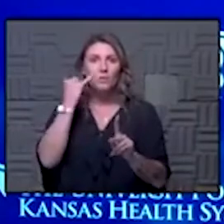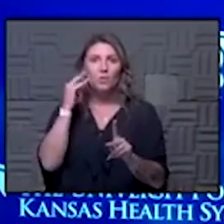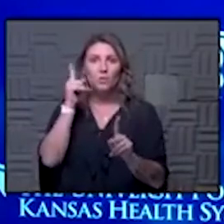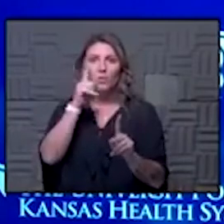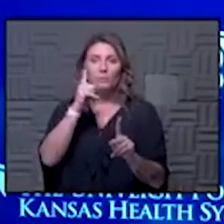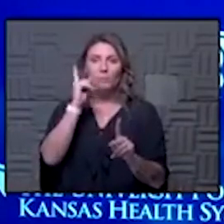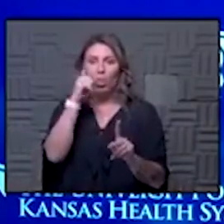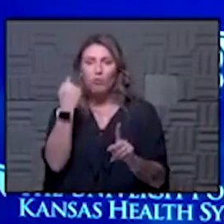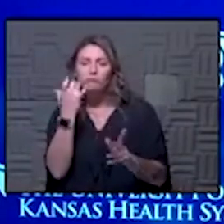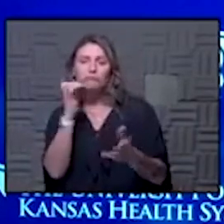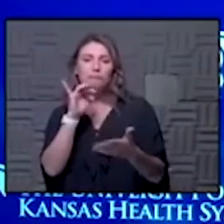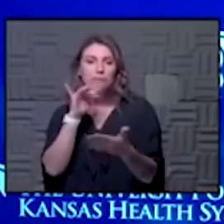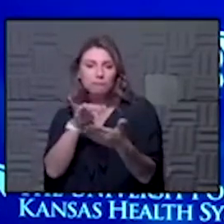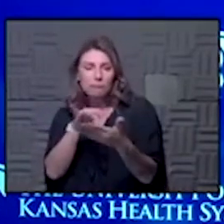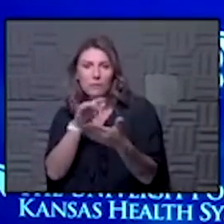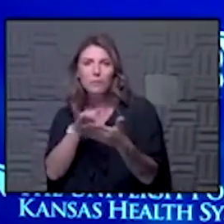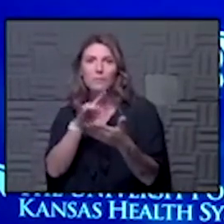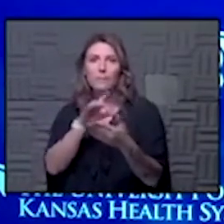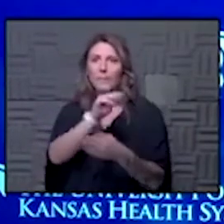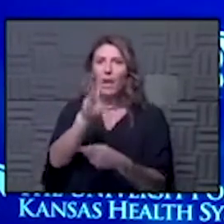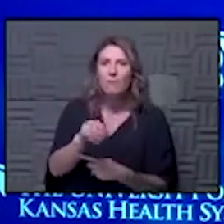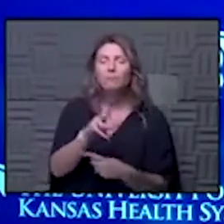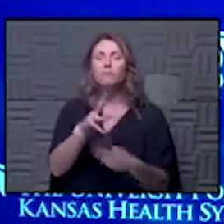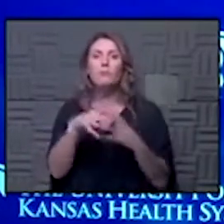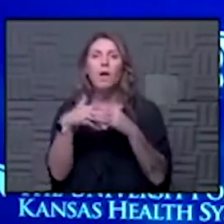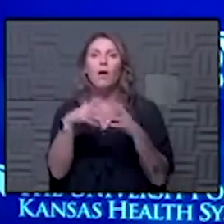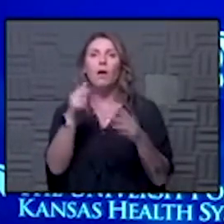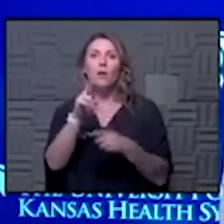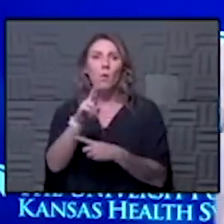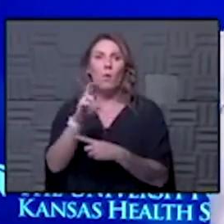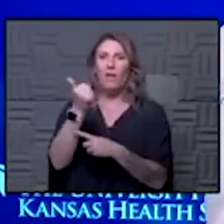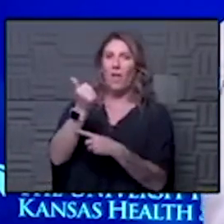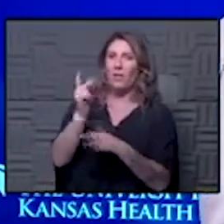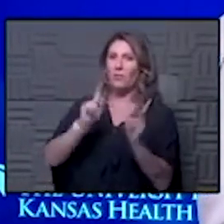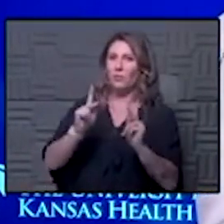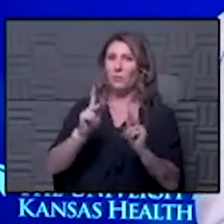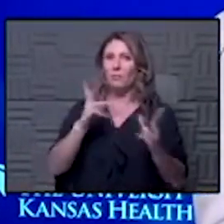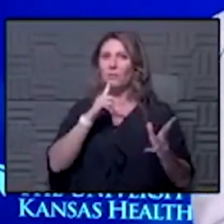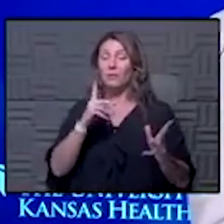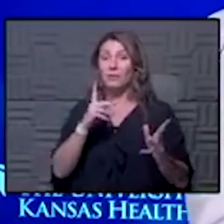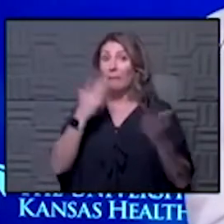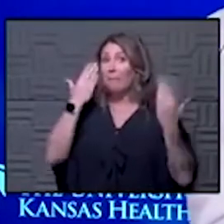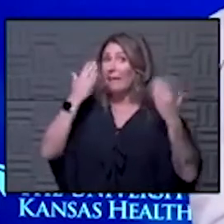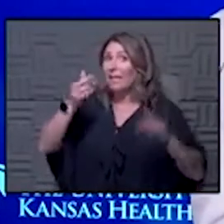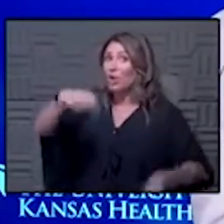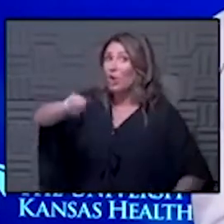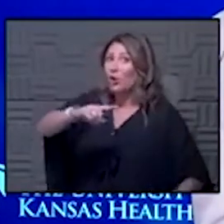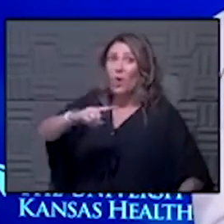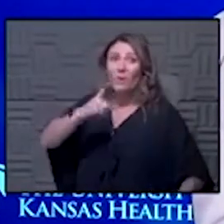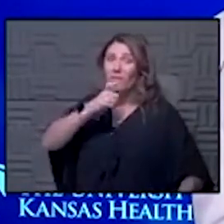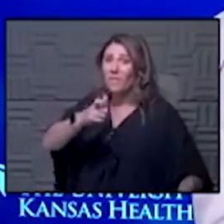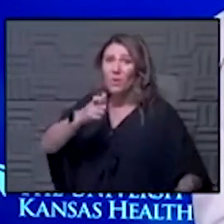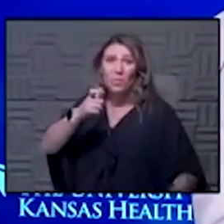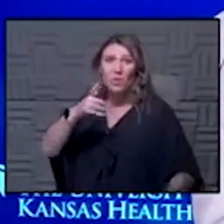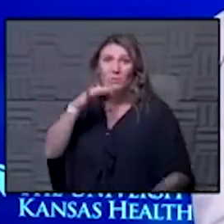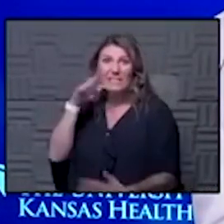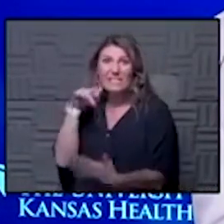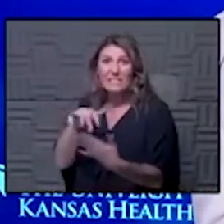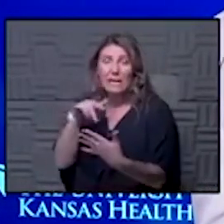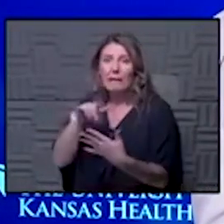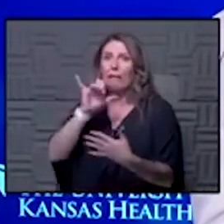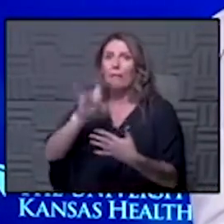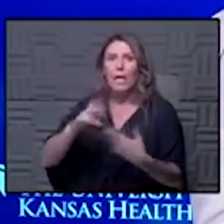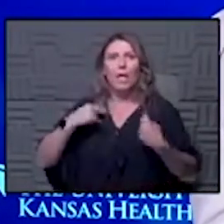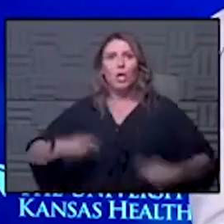on african americans or with prisoners and other groups of people they didn't know that they were being studied and is it that that's just morally wrong